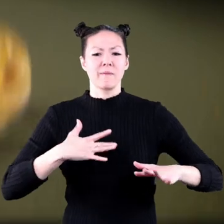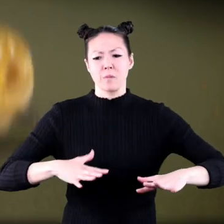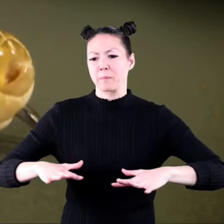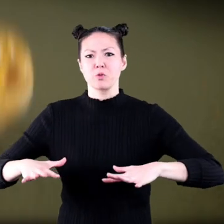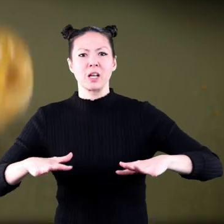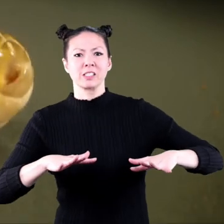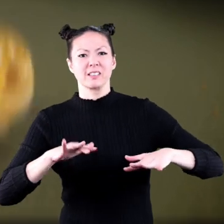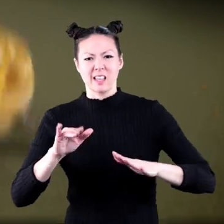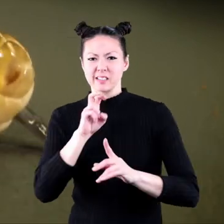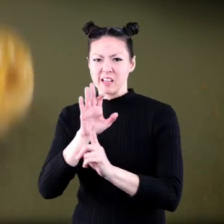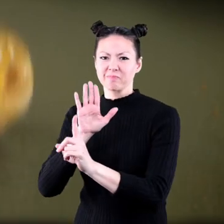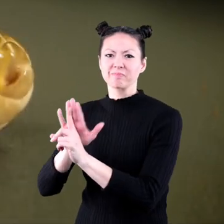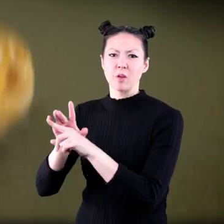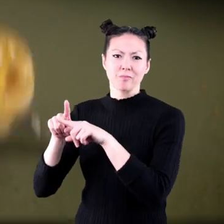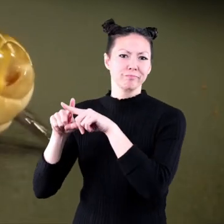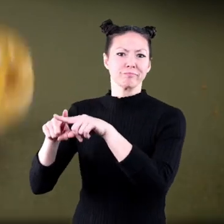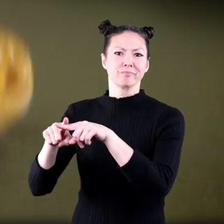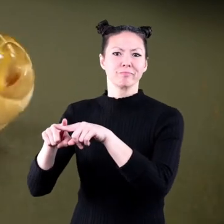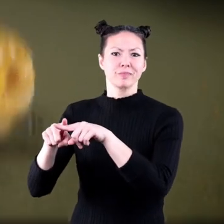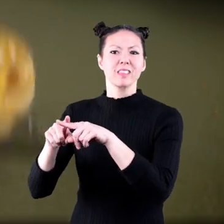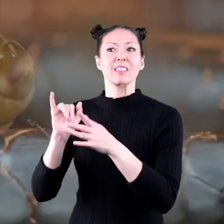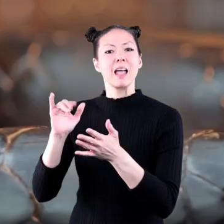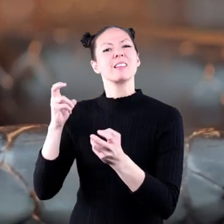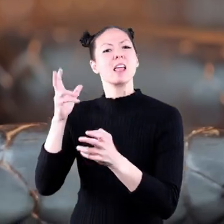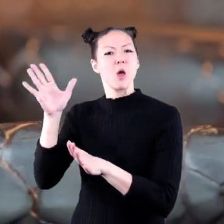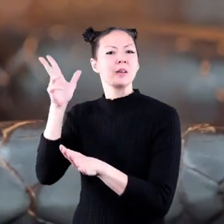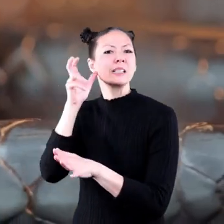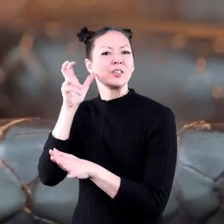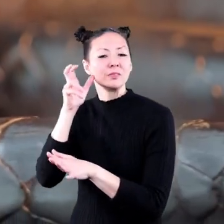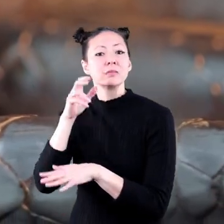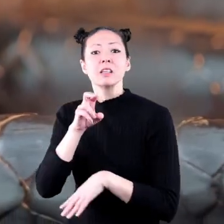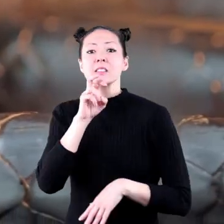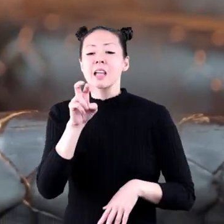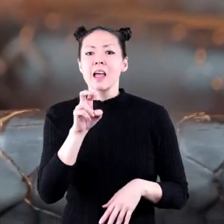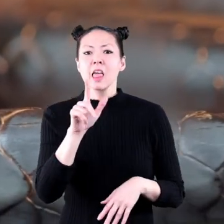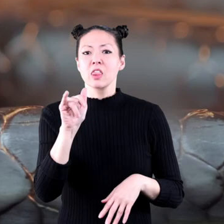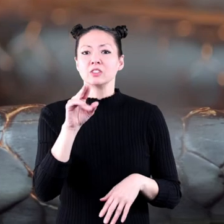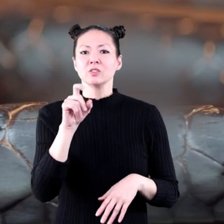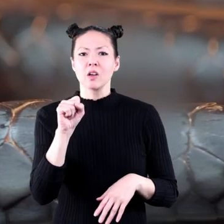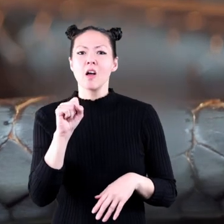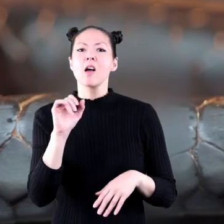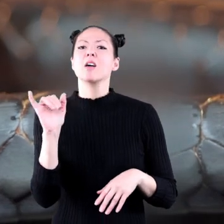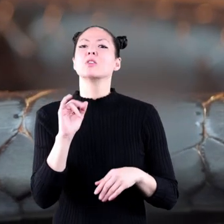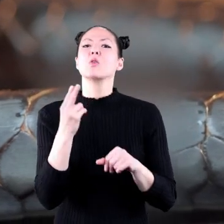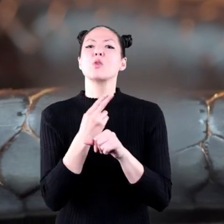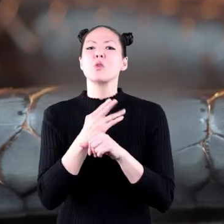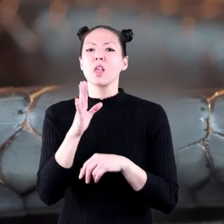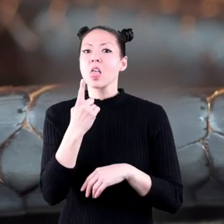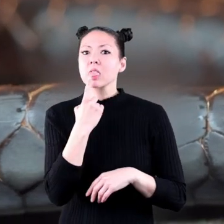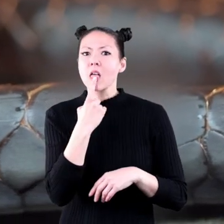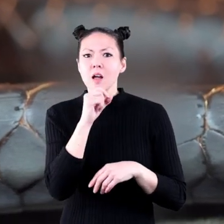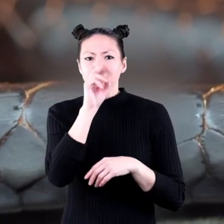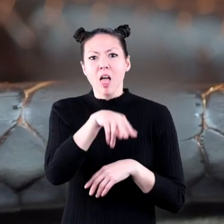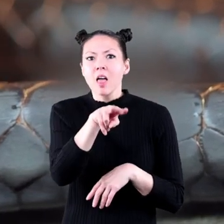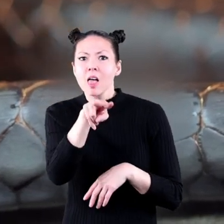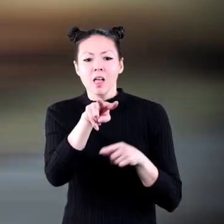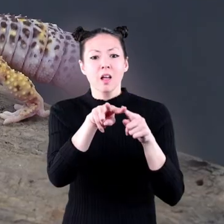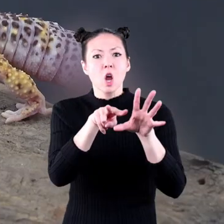they feel instead of what they hear. Snakes and lizards also use their tongues to smell.